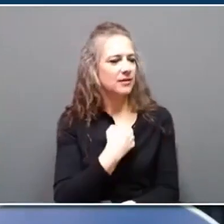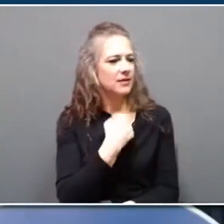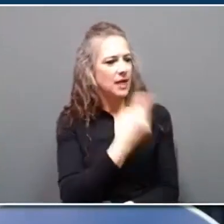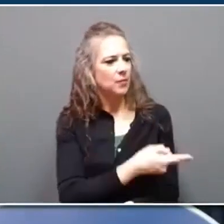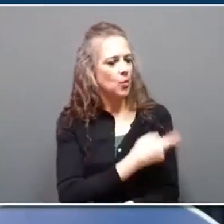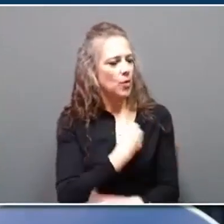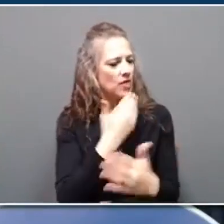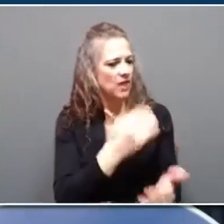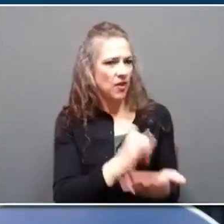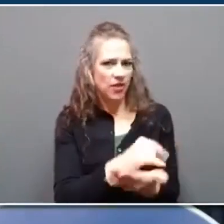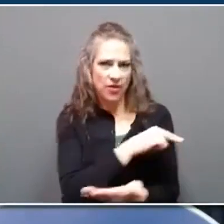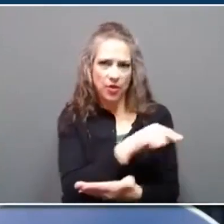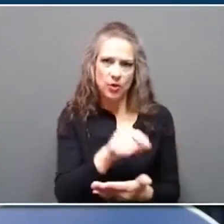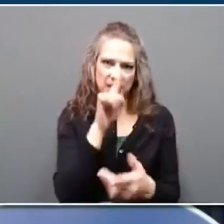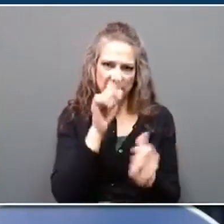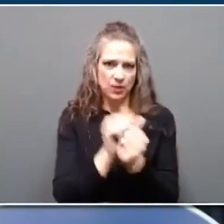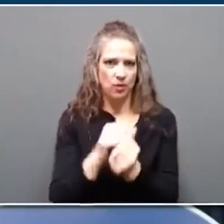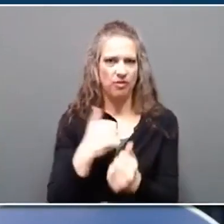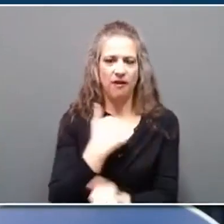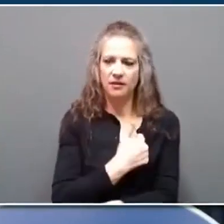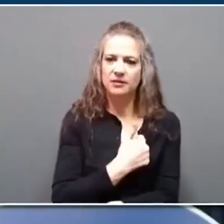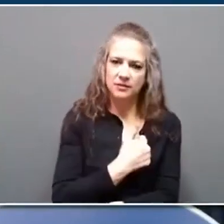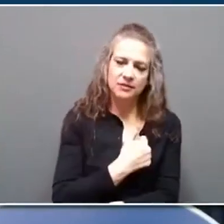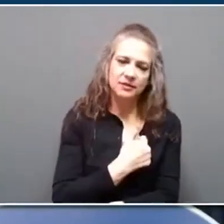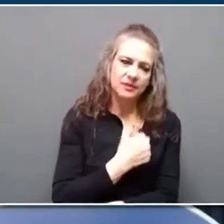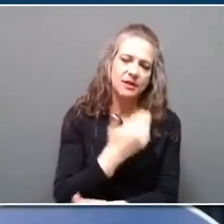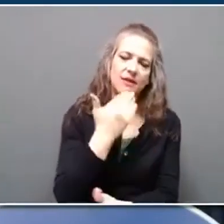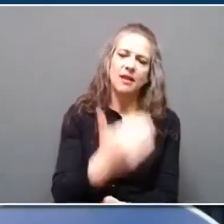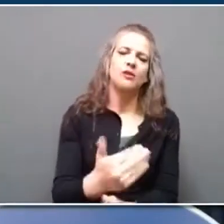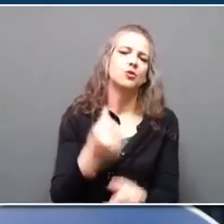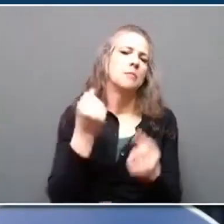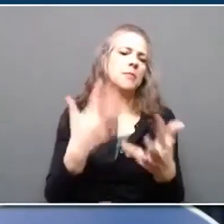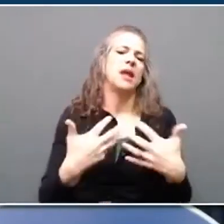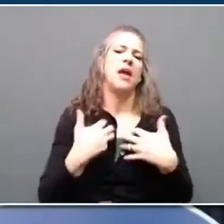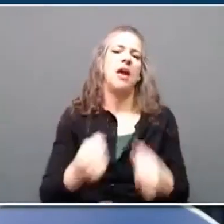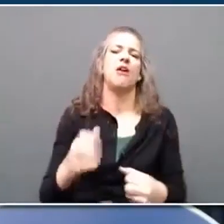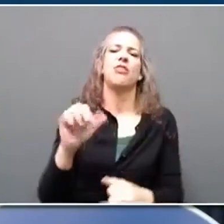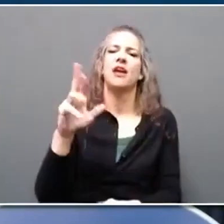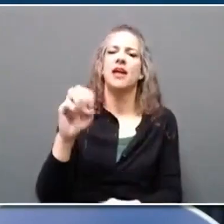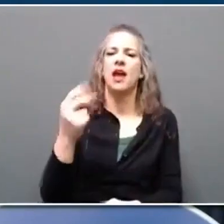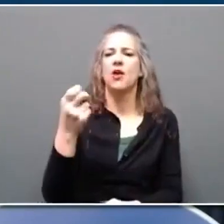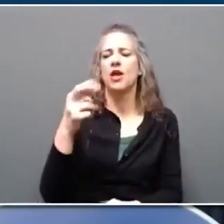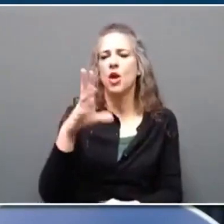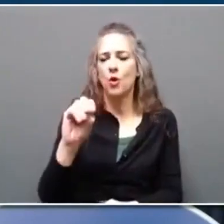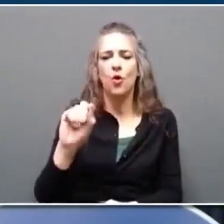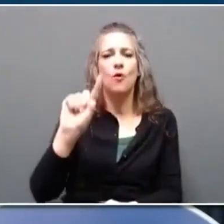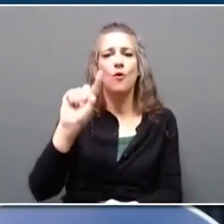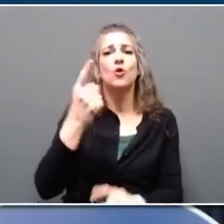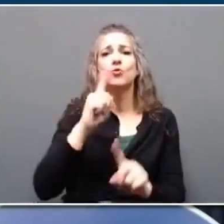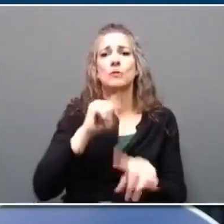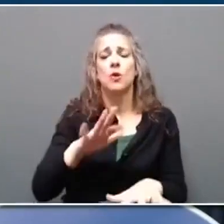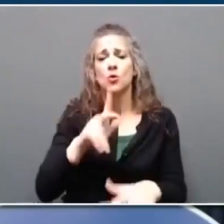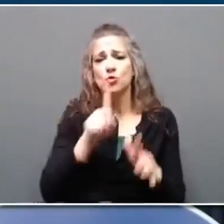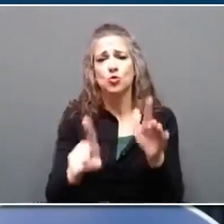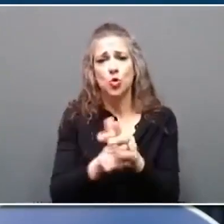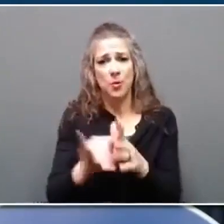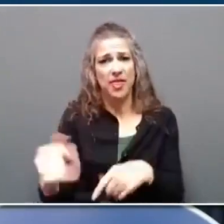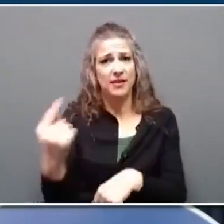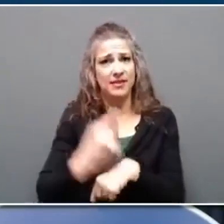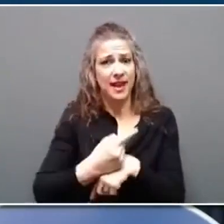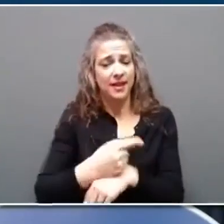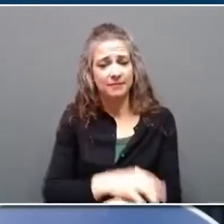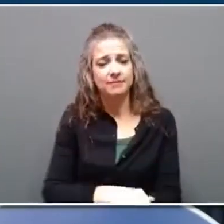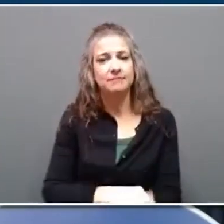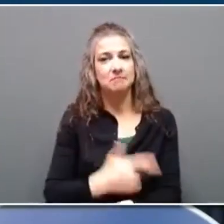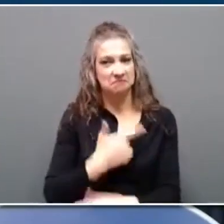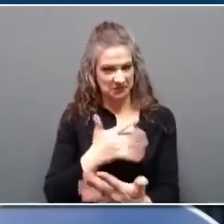kiddos are here with us. And thanks to the many health care heroes and first responders who showed up that day. I got to meet them,